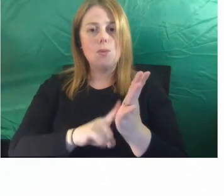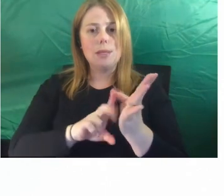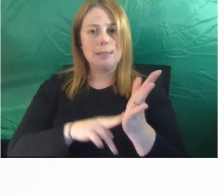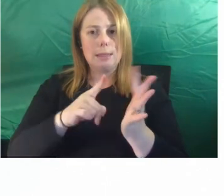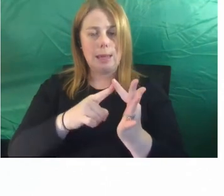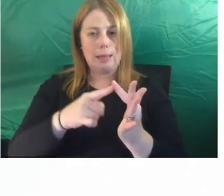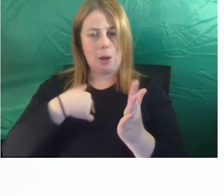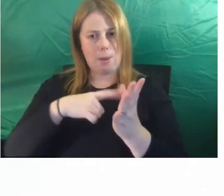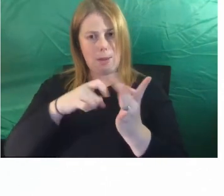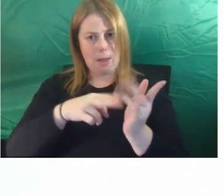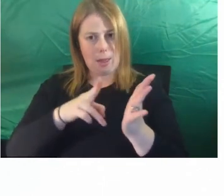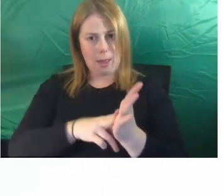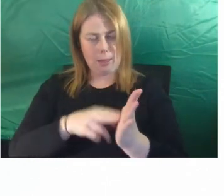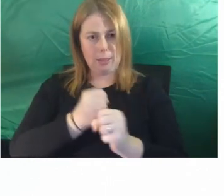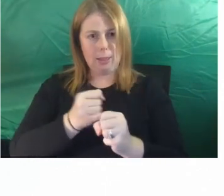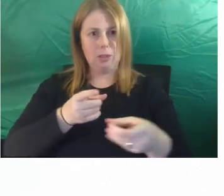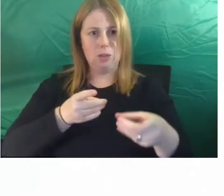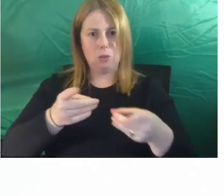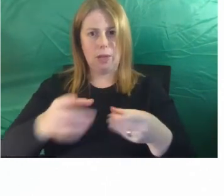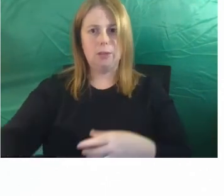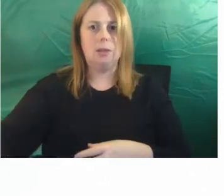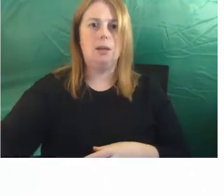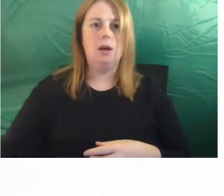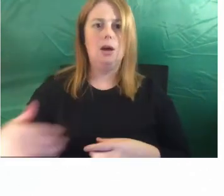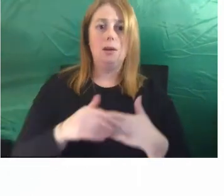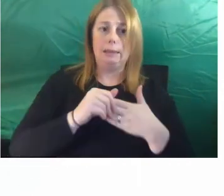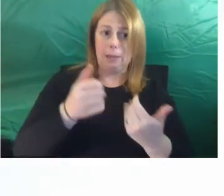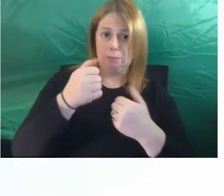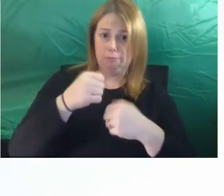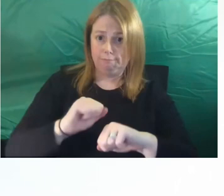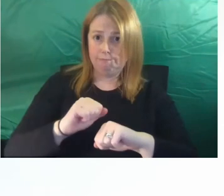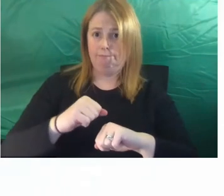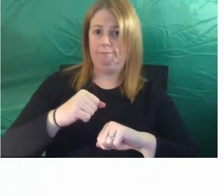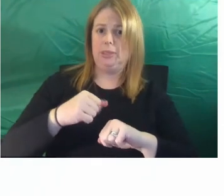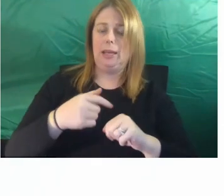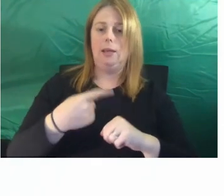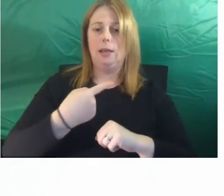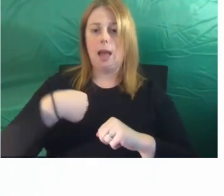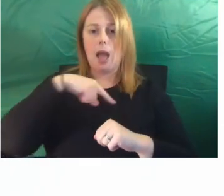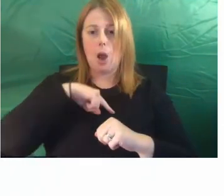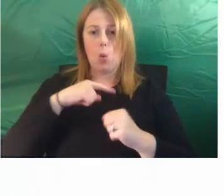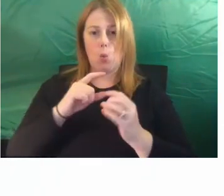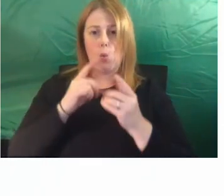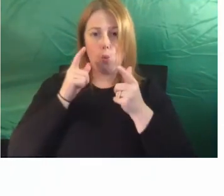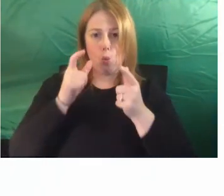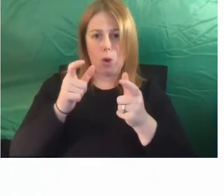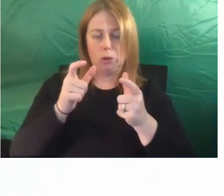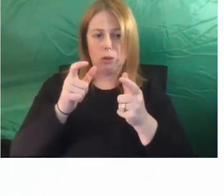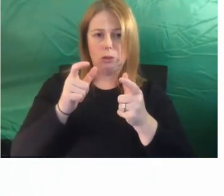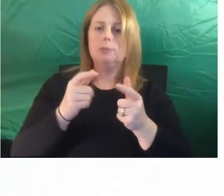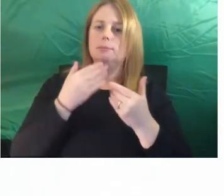Prevention in Action at Our Watch. I'd like you to welcome all of you to this webinar, Leading the Prevention of Violence Against Women in Local Government.